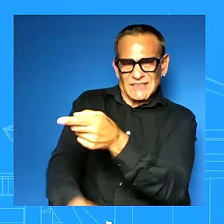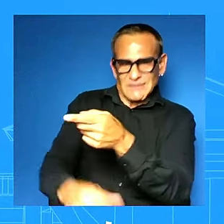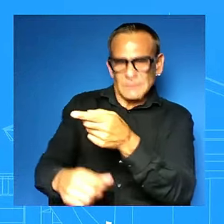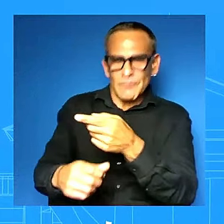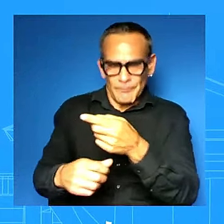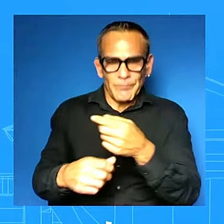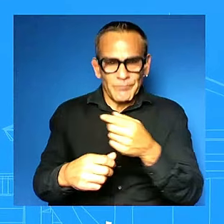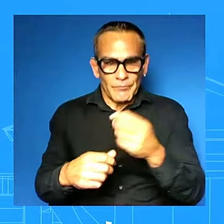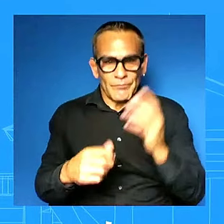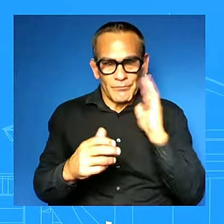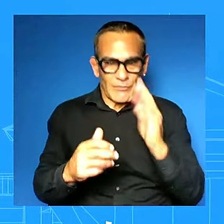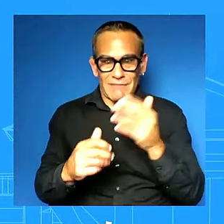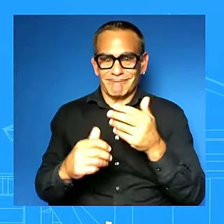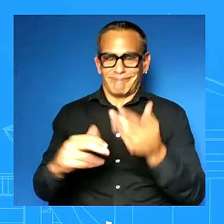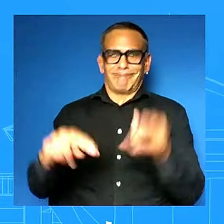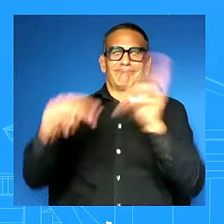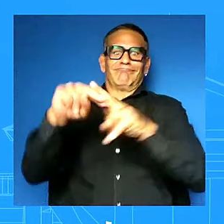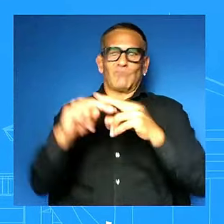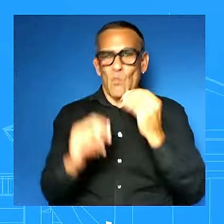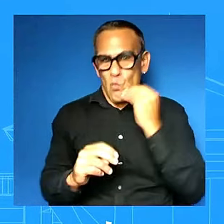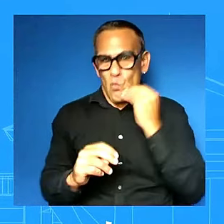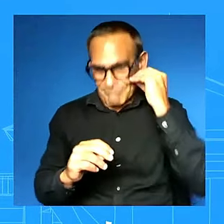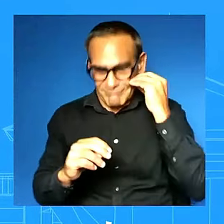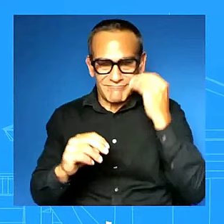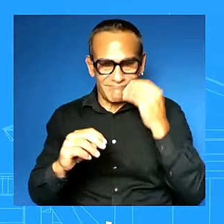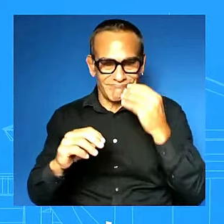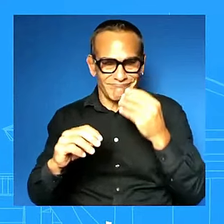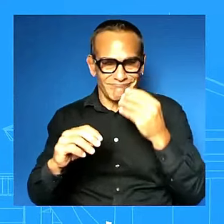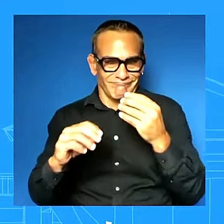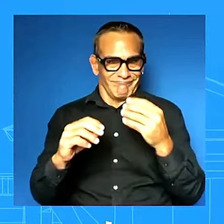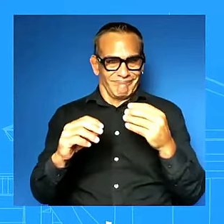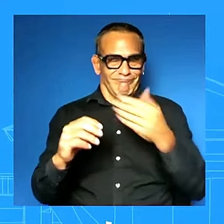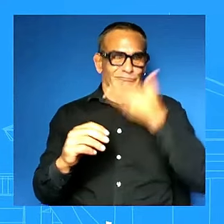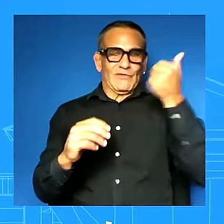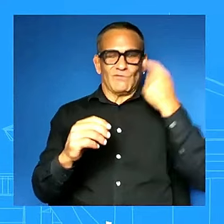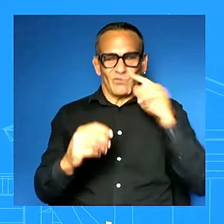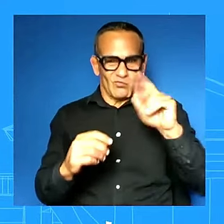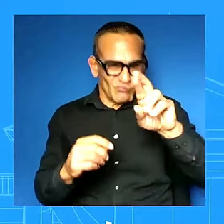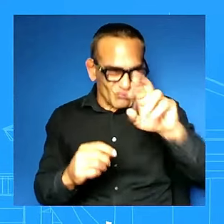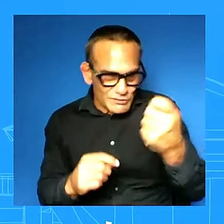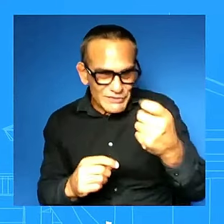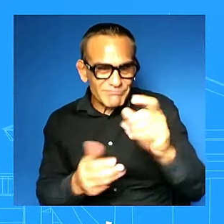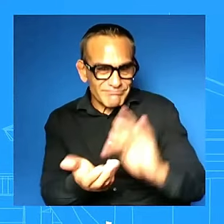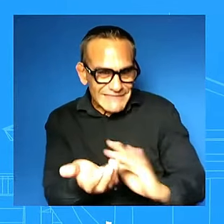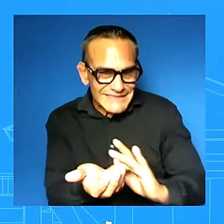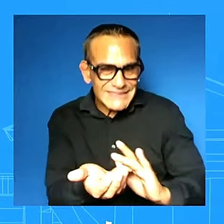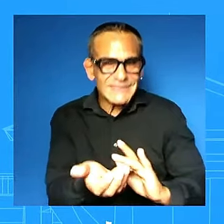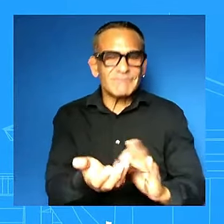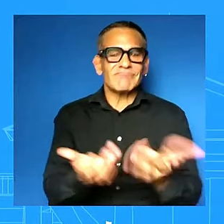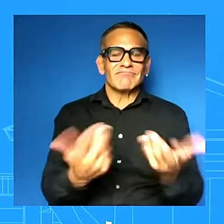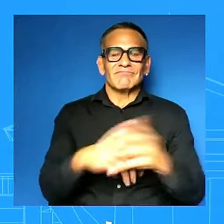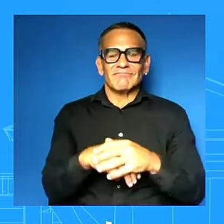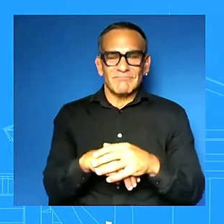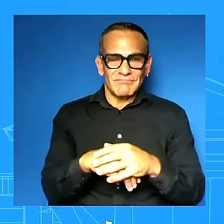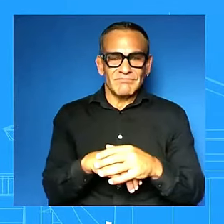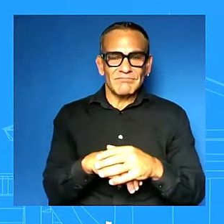taxes for the middle class middle class is the president that talks about building uh building an economy from the bottom up the middle out and not leaving anybody